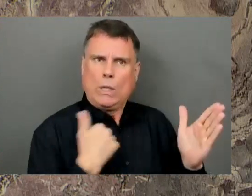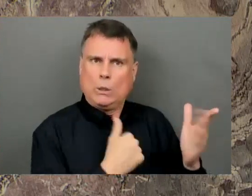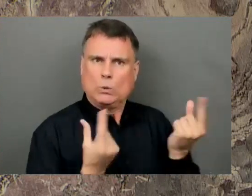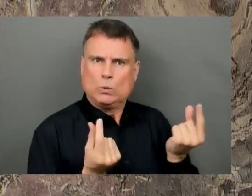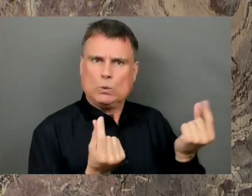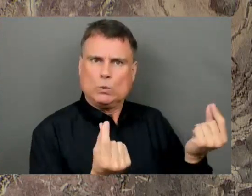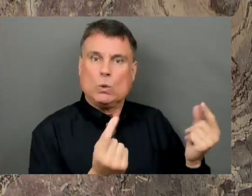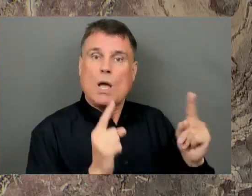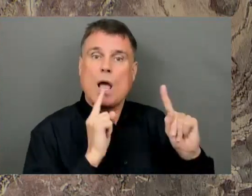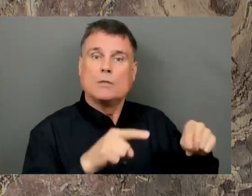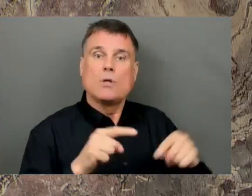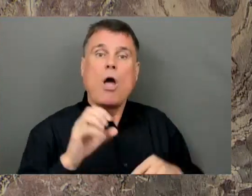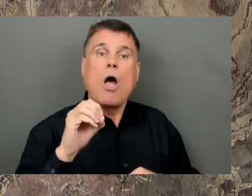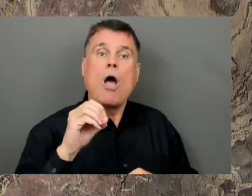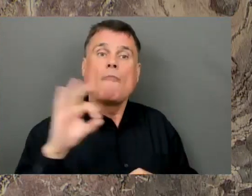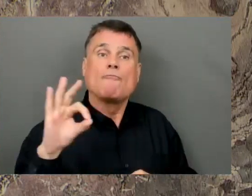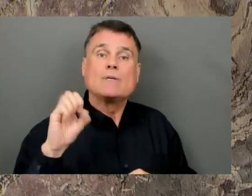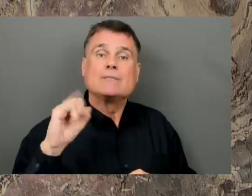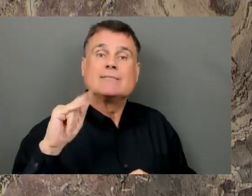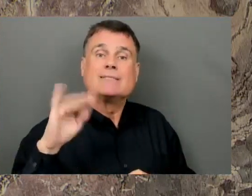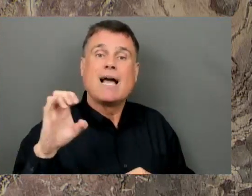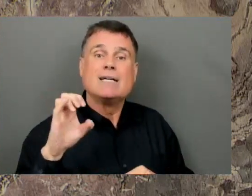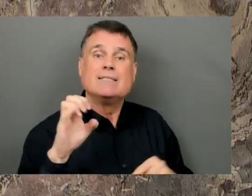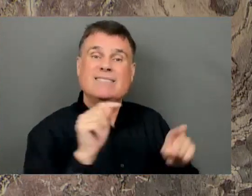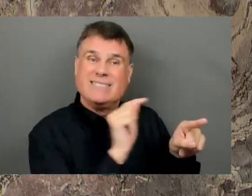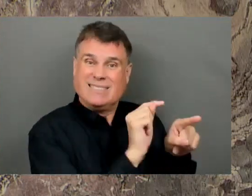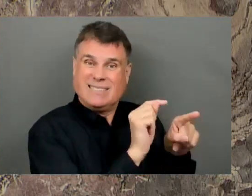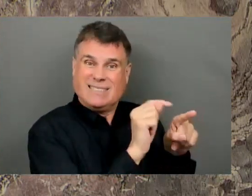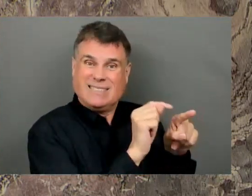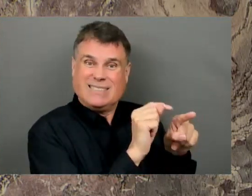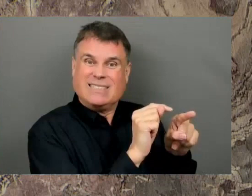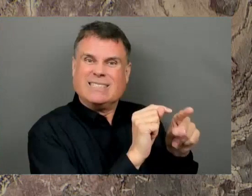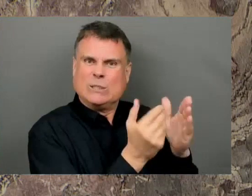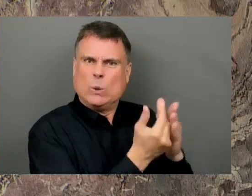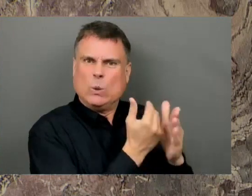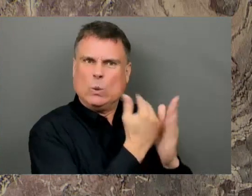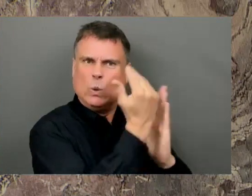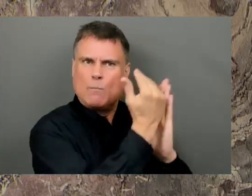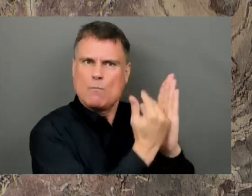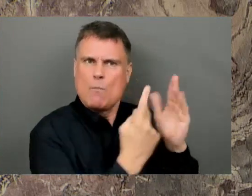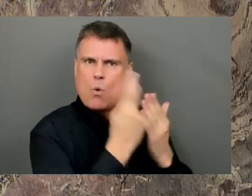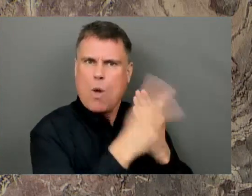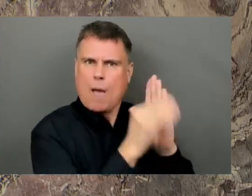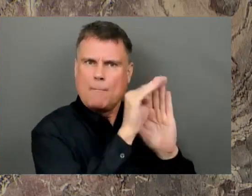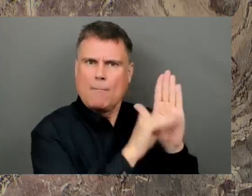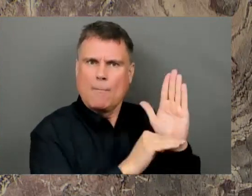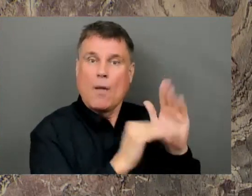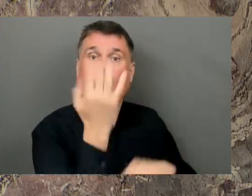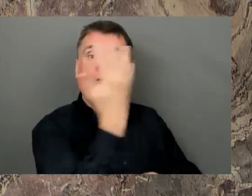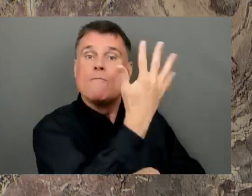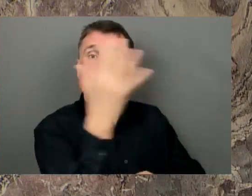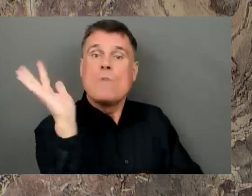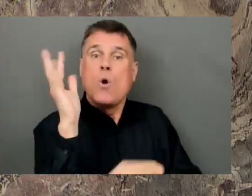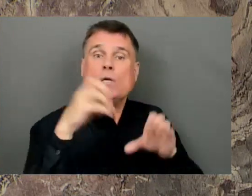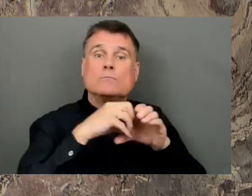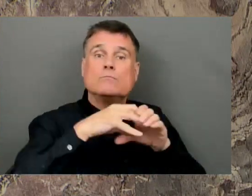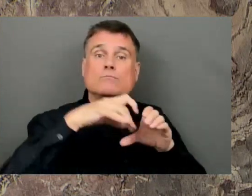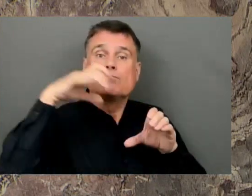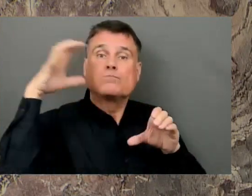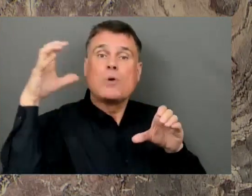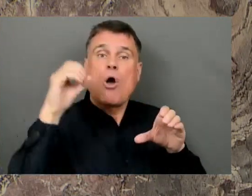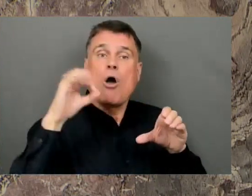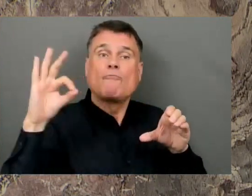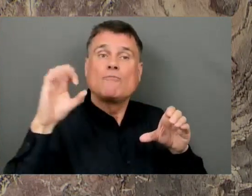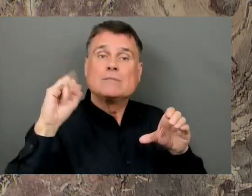the new Forest Carbon Offset Protocol , we ensure that they meet the highest international standards. standards, that